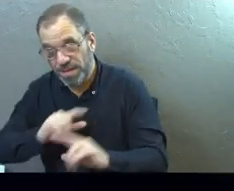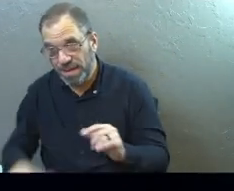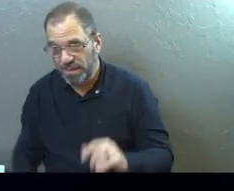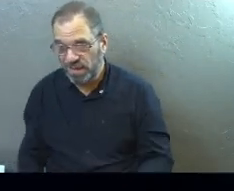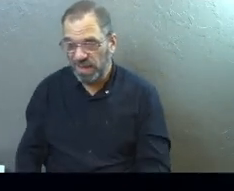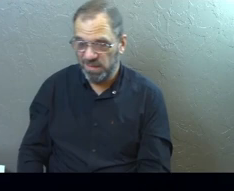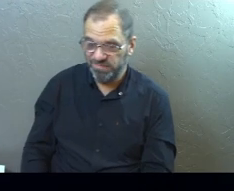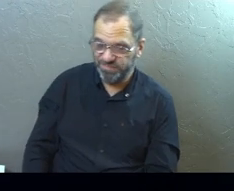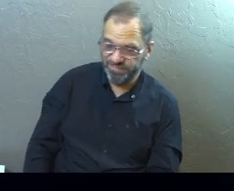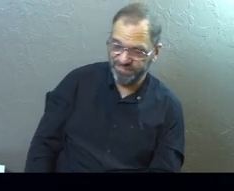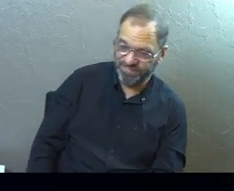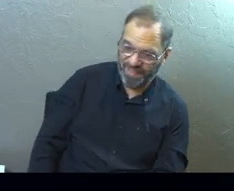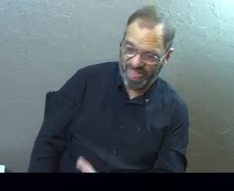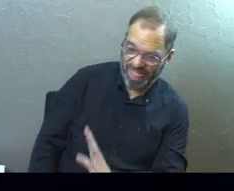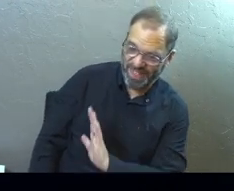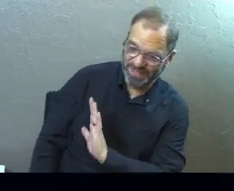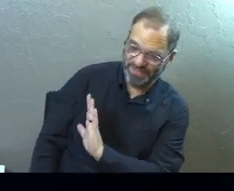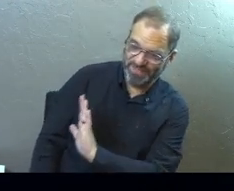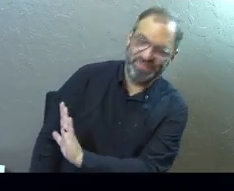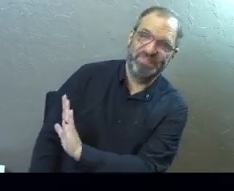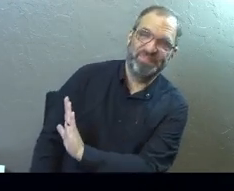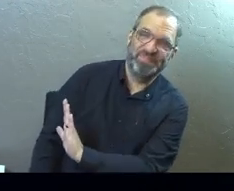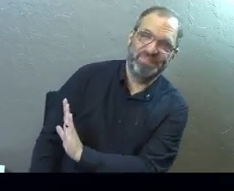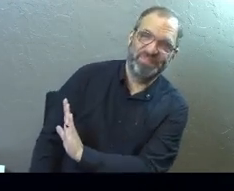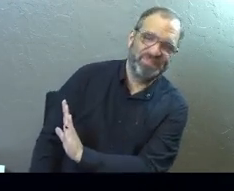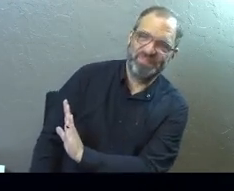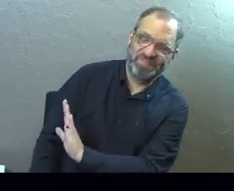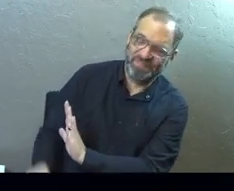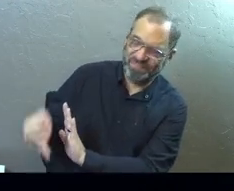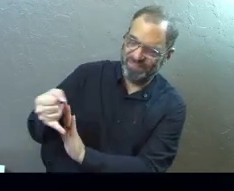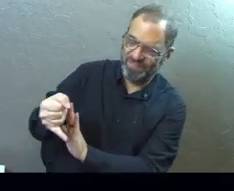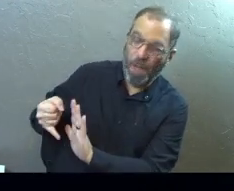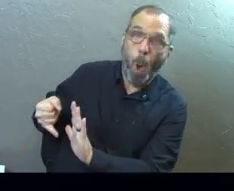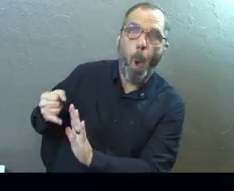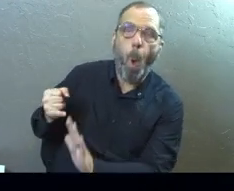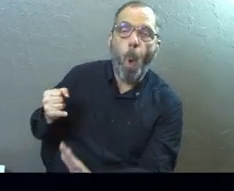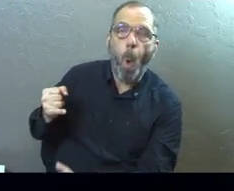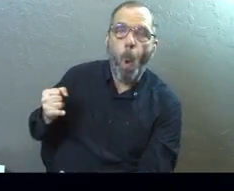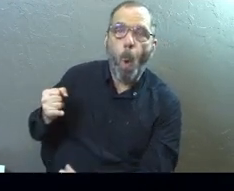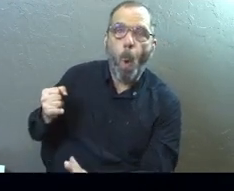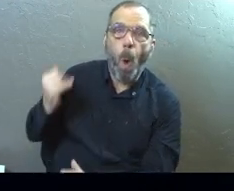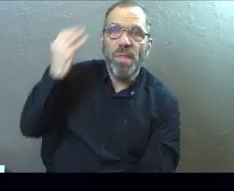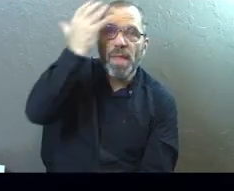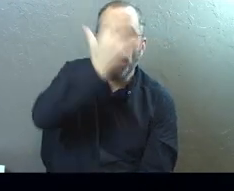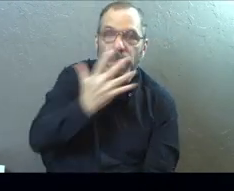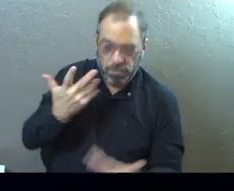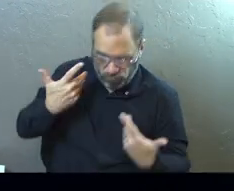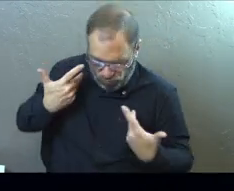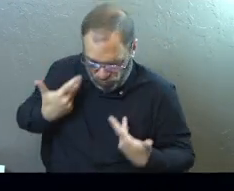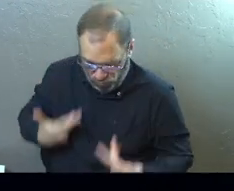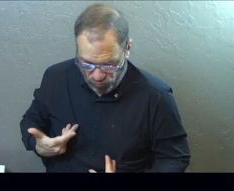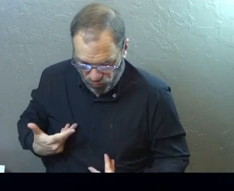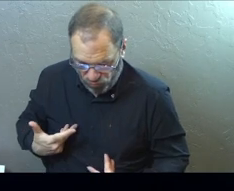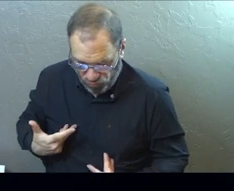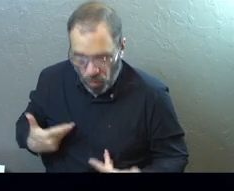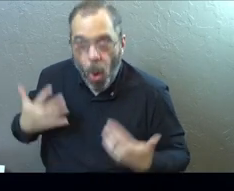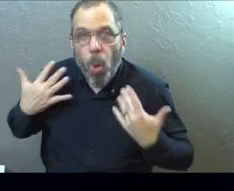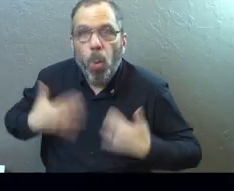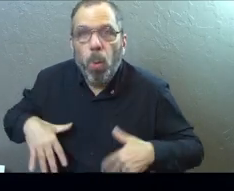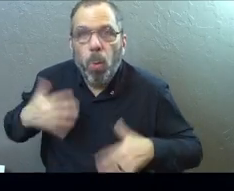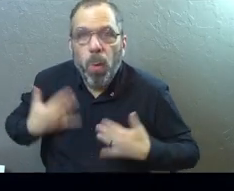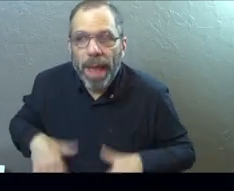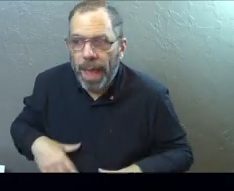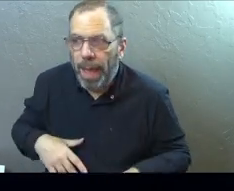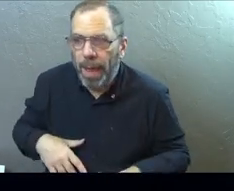that and push them away. They're not welcome into it. Their appearance, how they look, what they wear.